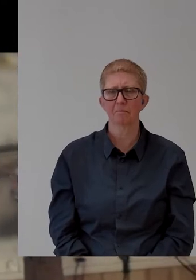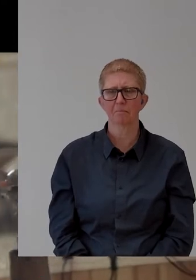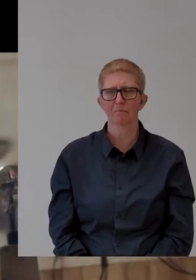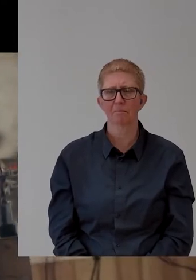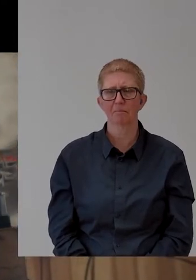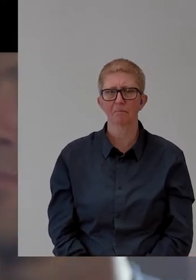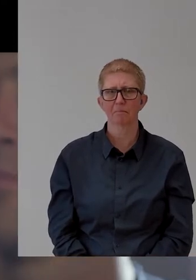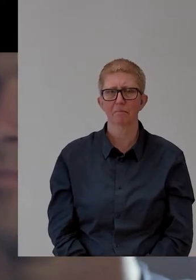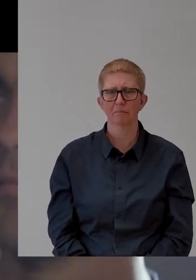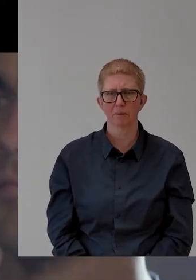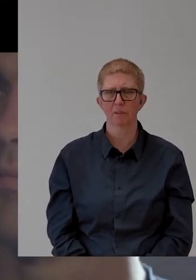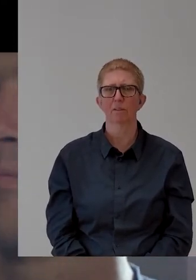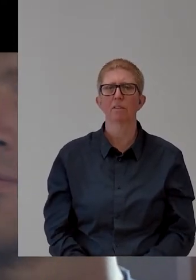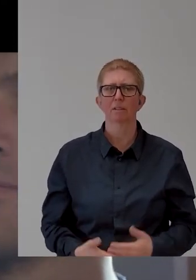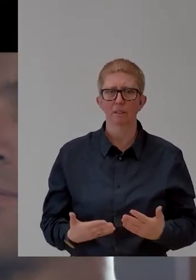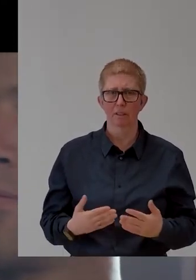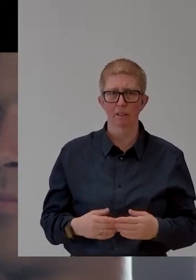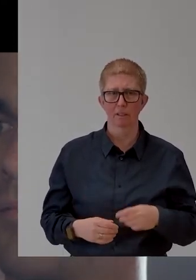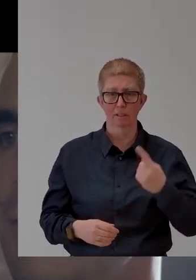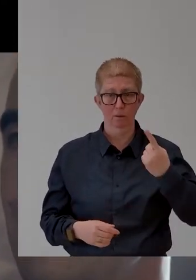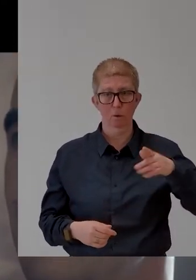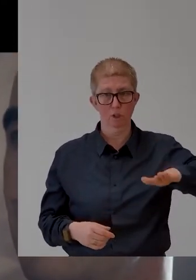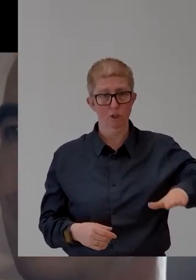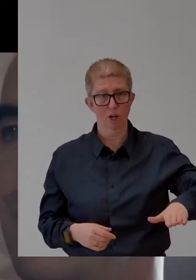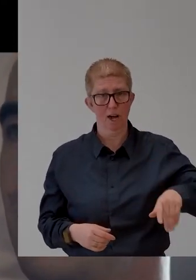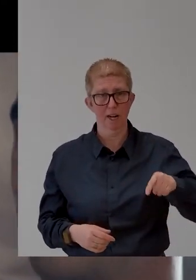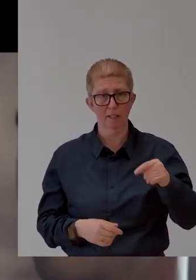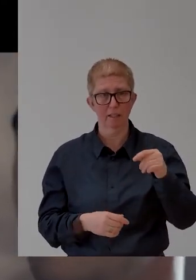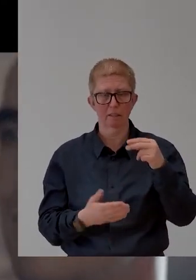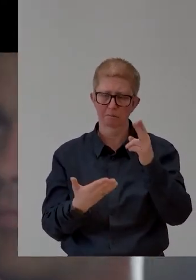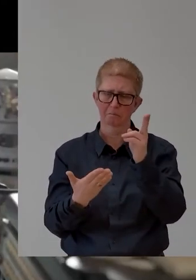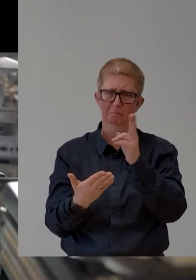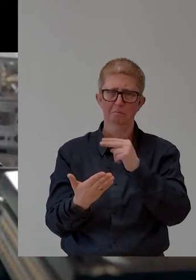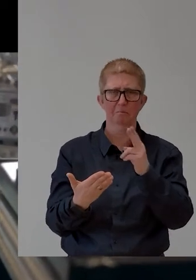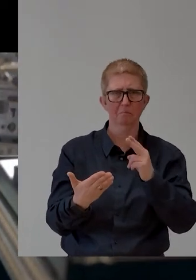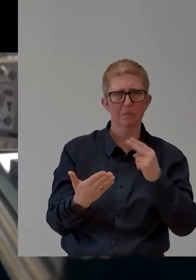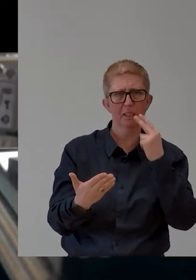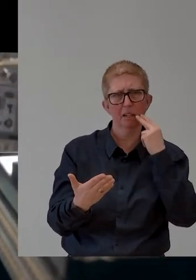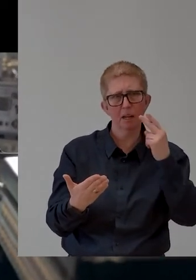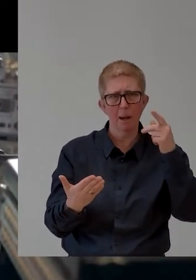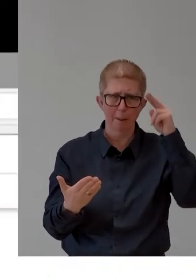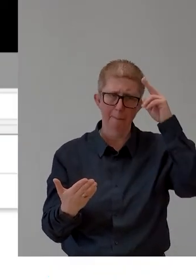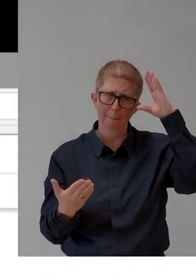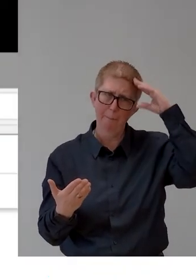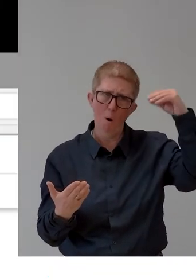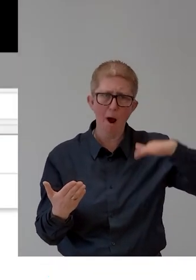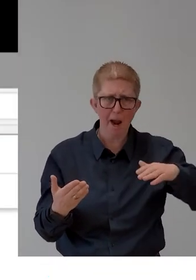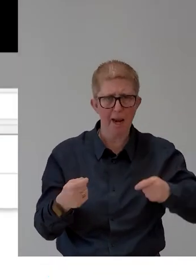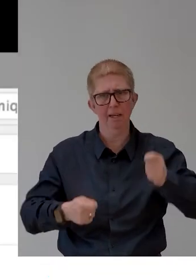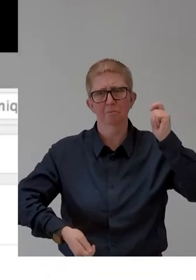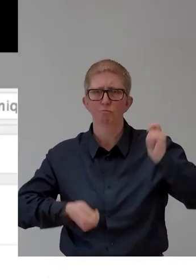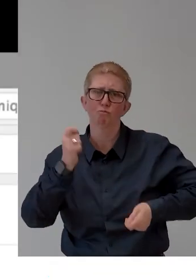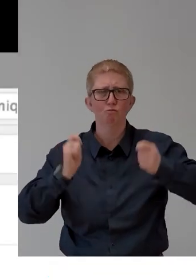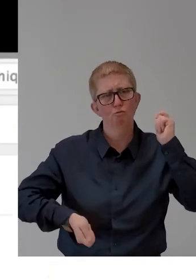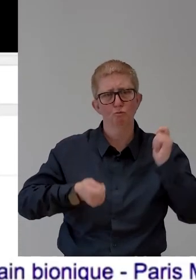So, a child's drawing shows a boy playing the drums. Then you see a young man with a prosthetic arm. In French,